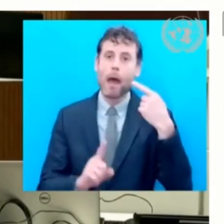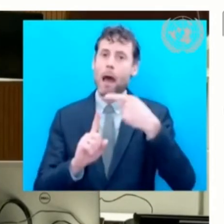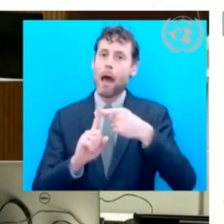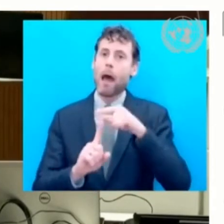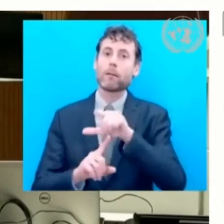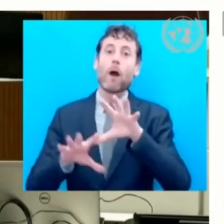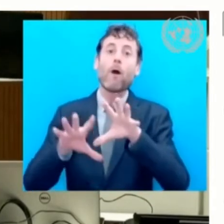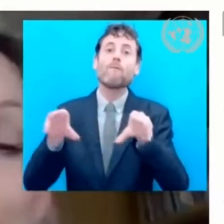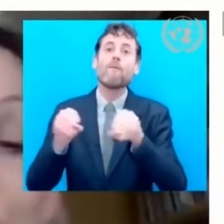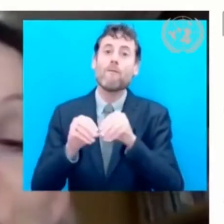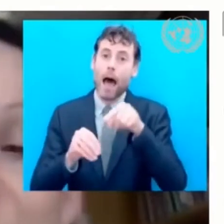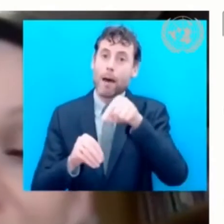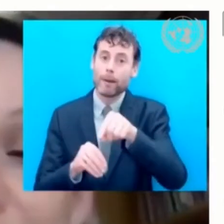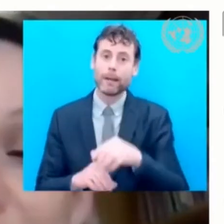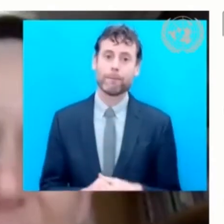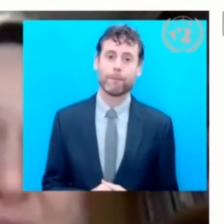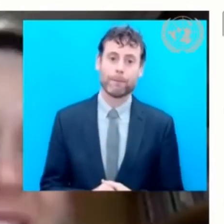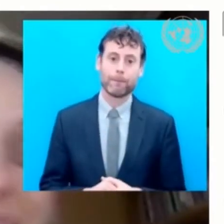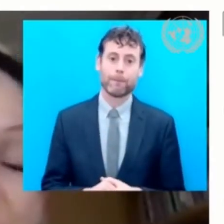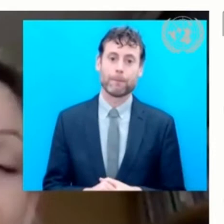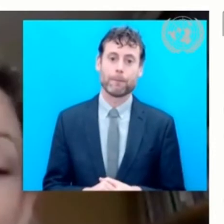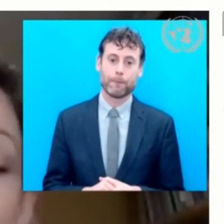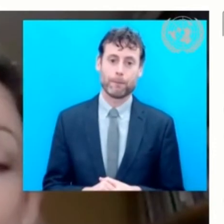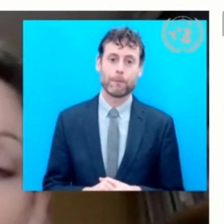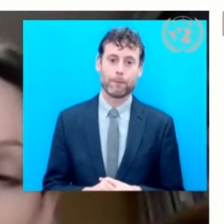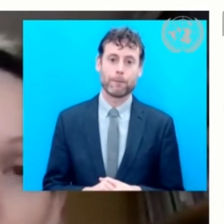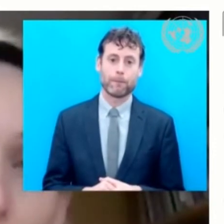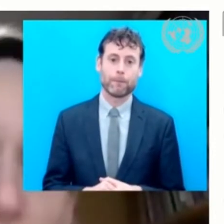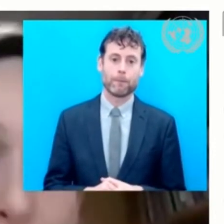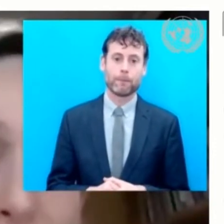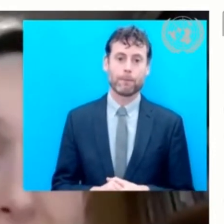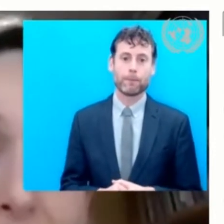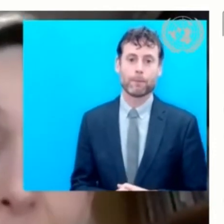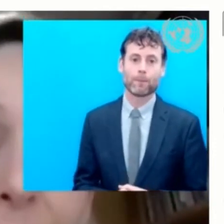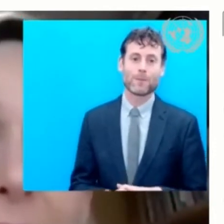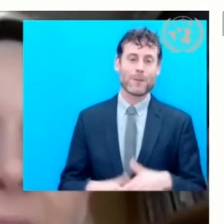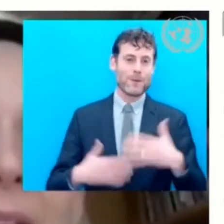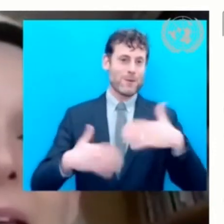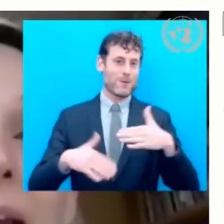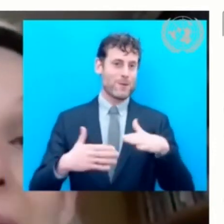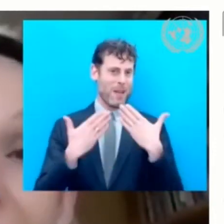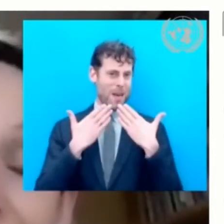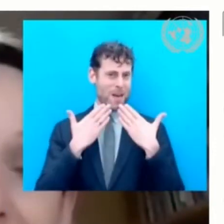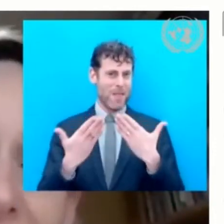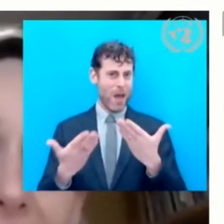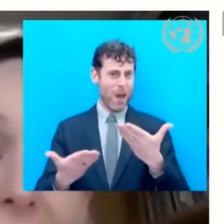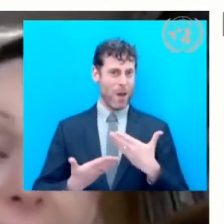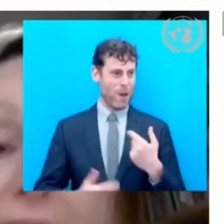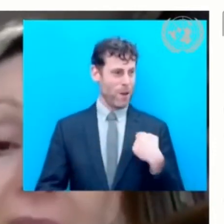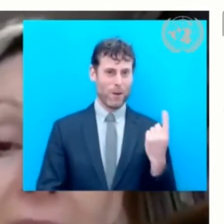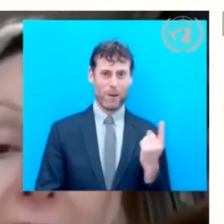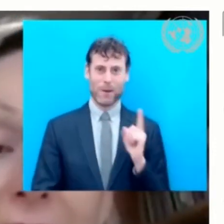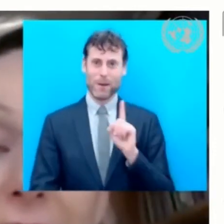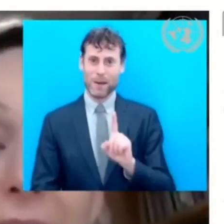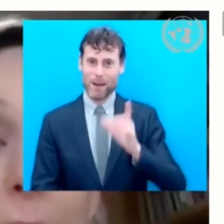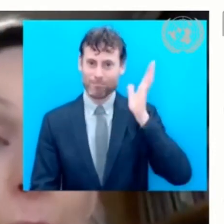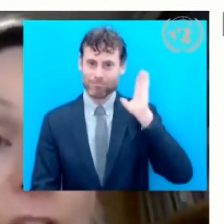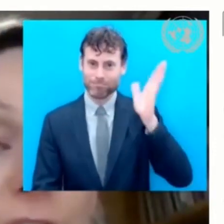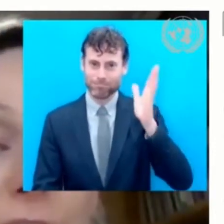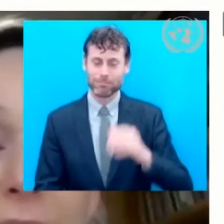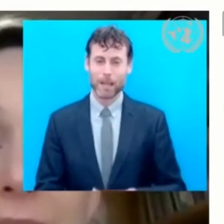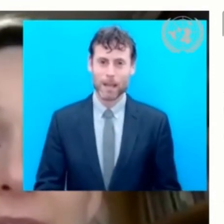Thank you very much for this wonderful opportunity. Excellencies, I